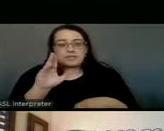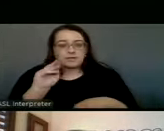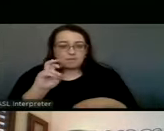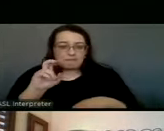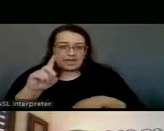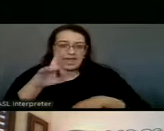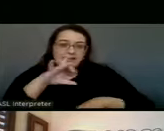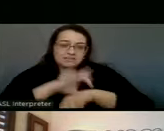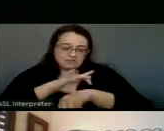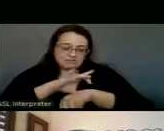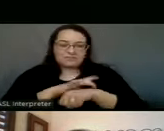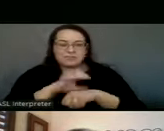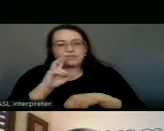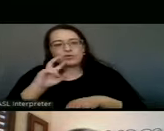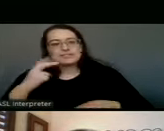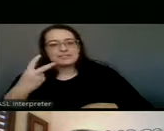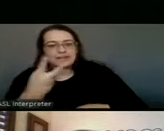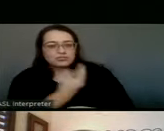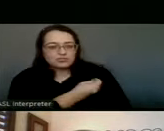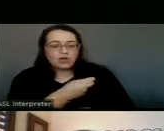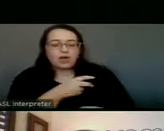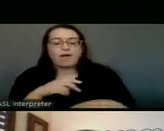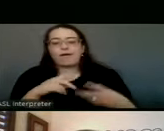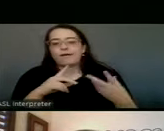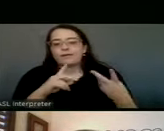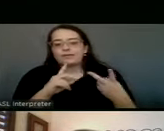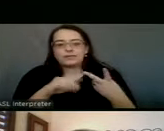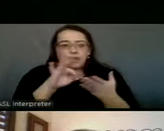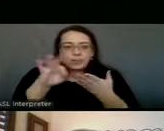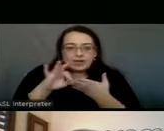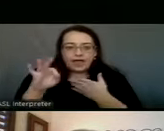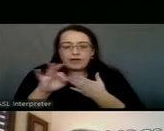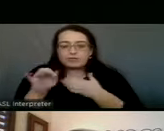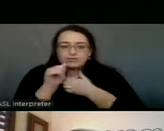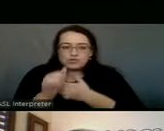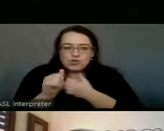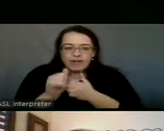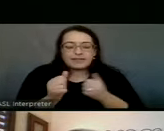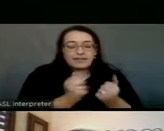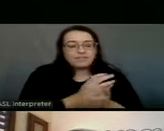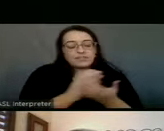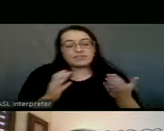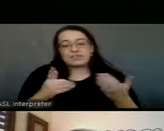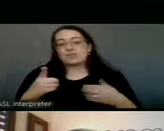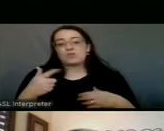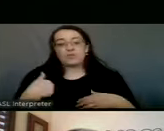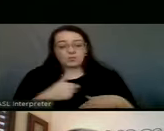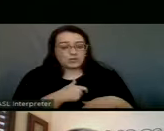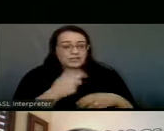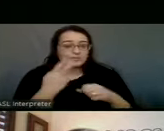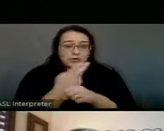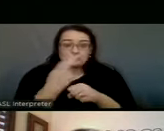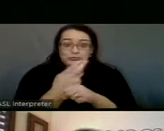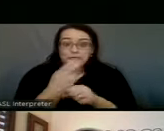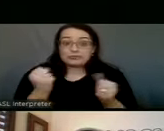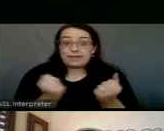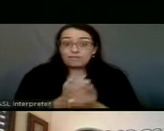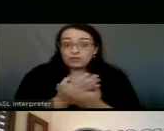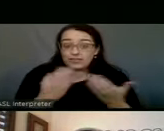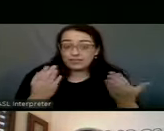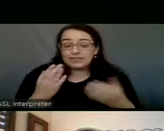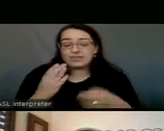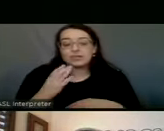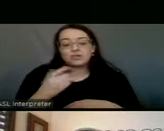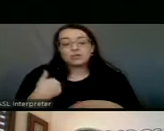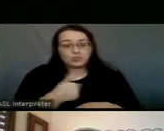and the way that we are counting and accounting and tracking everything, then we really, we try to use everything, or